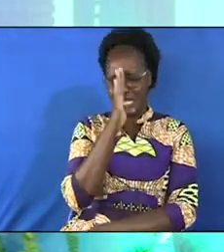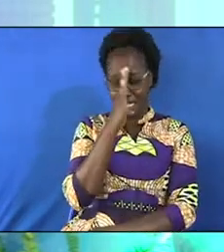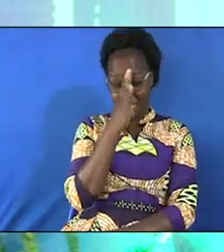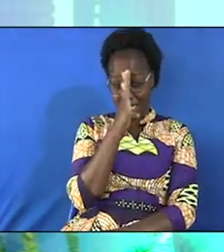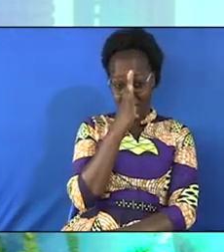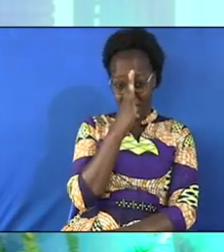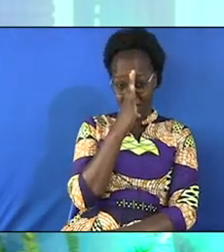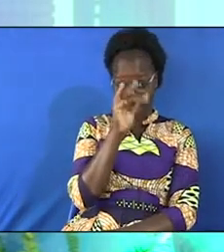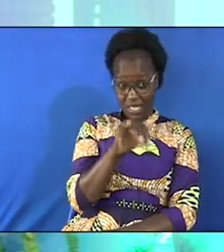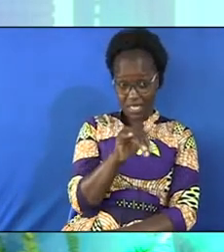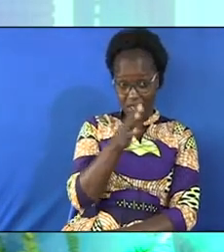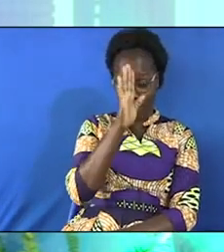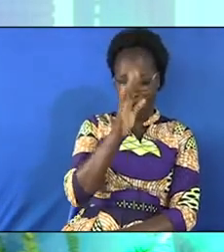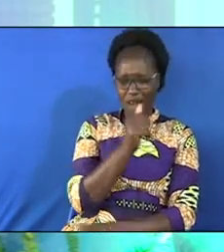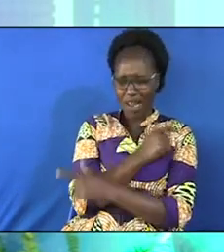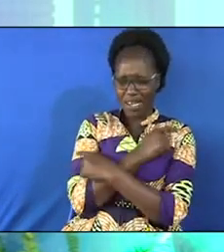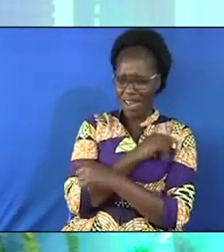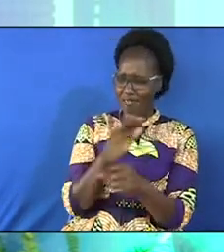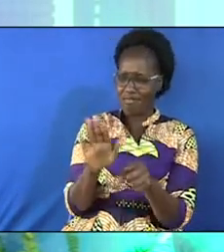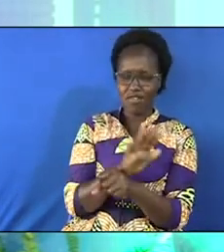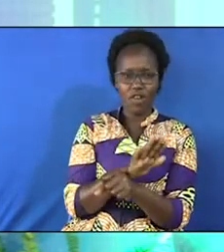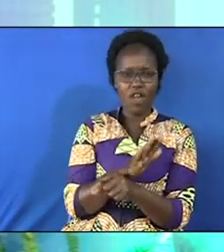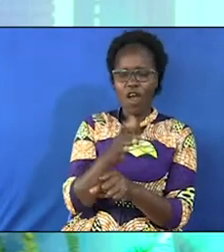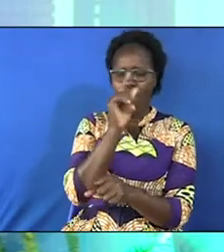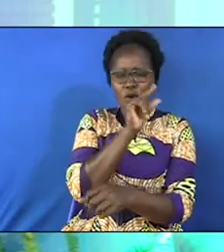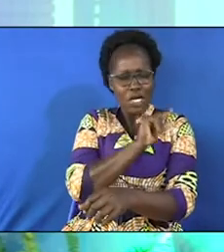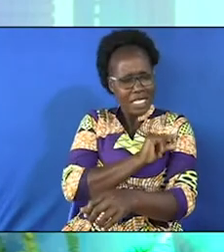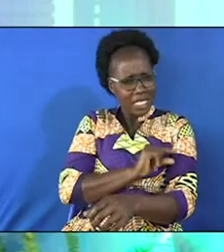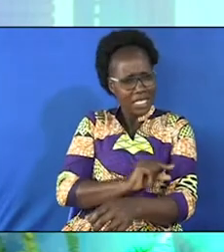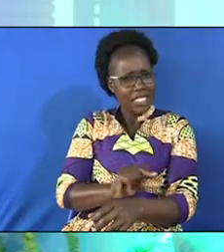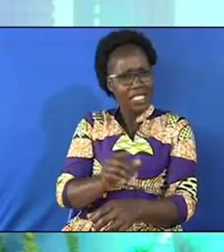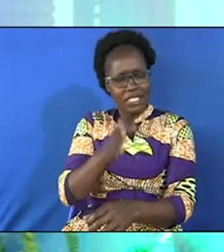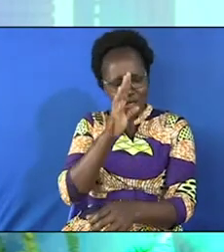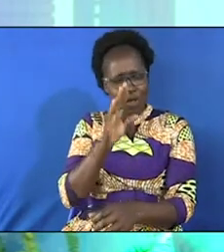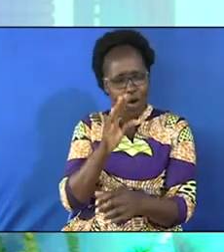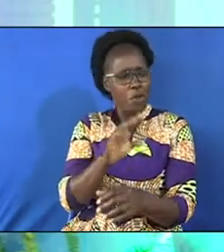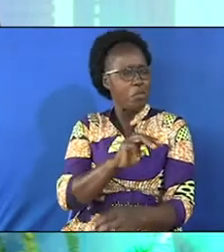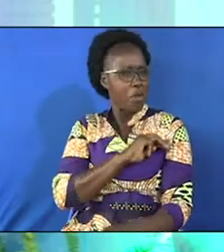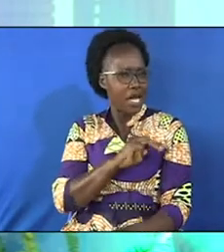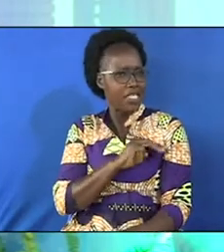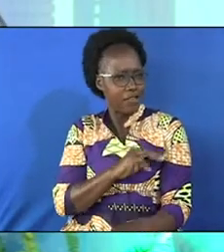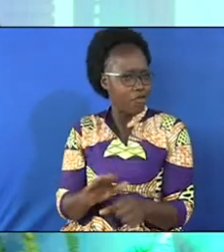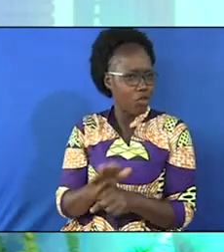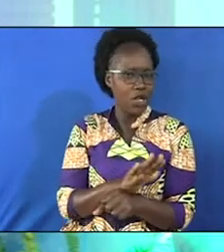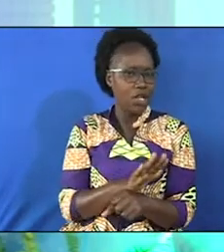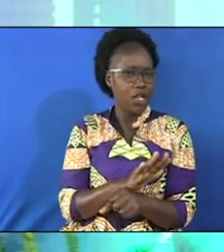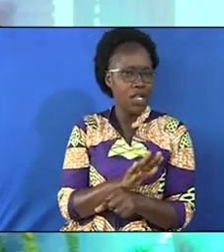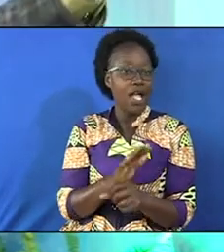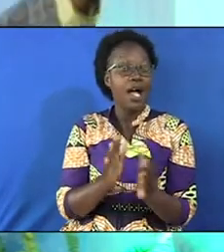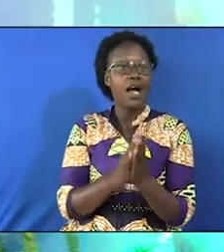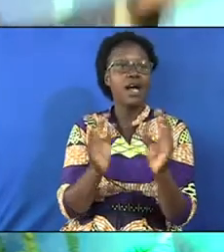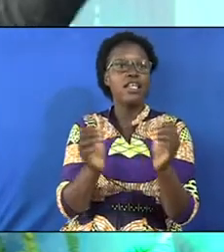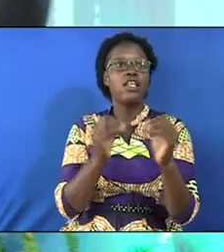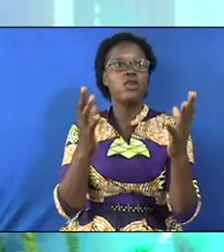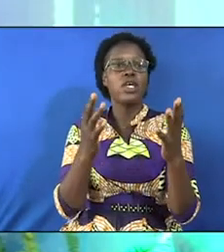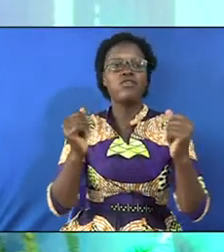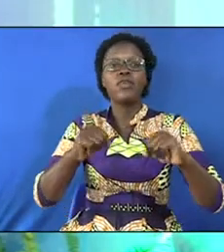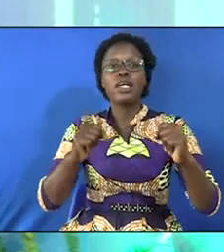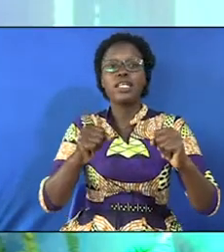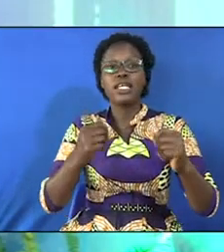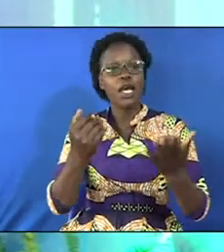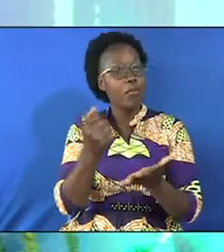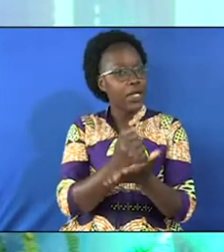that God is love. God is gracious and God is merciful. Hallelujah. If you are with me say Amen.